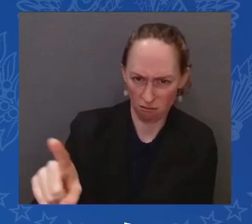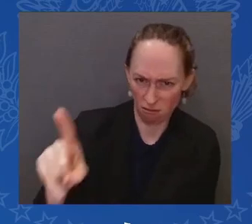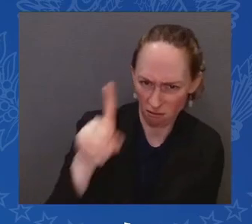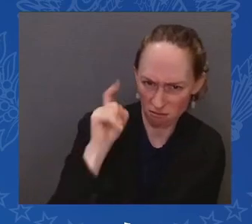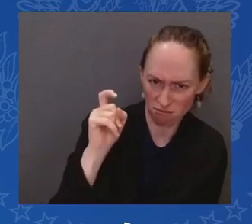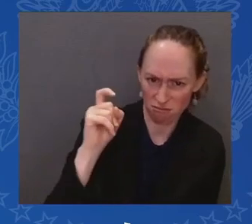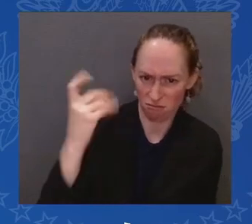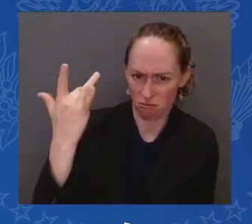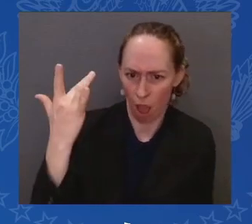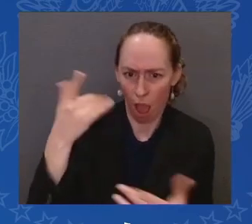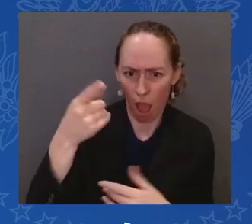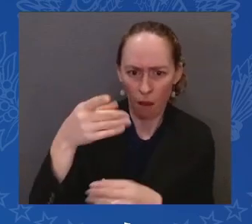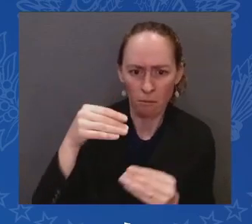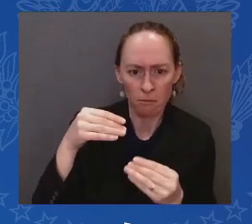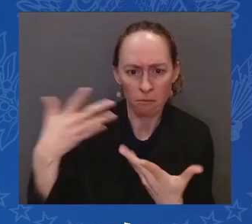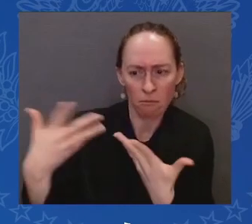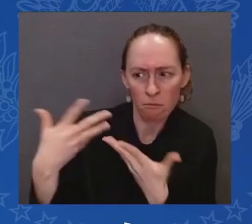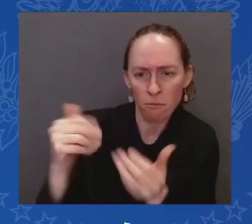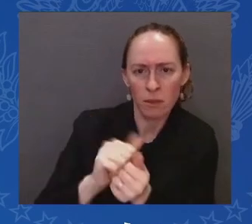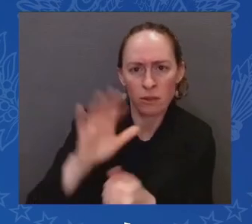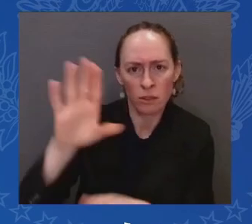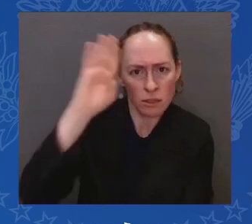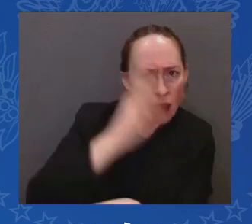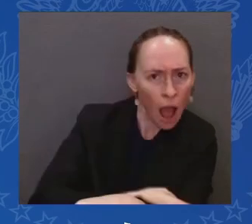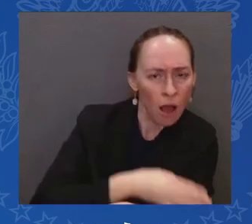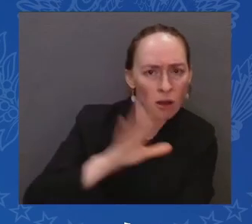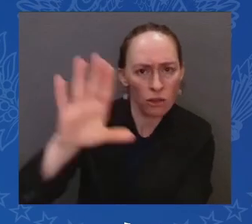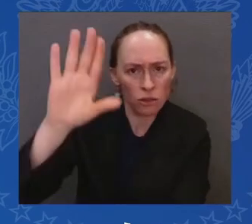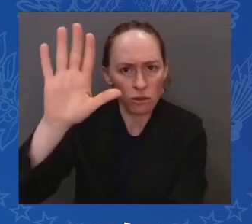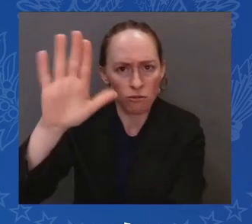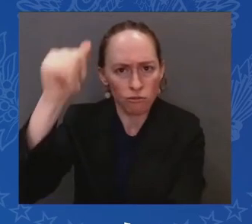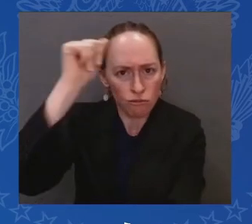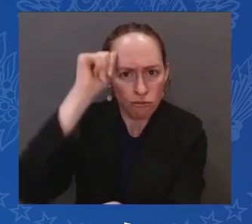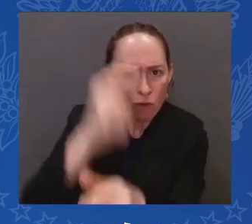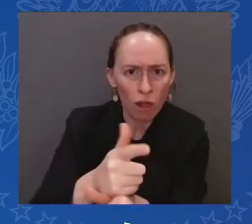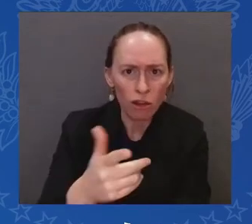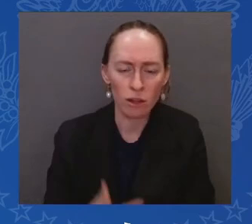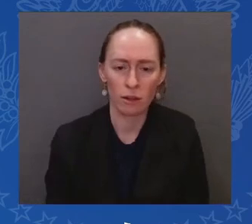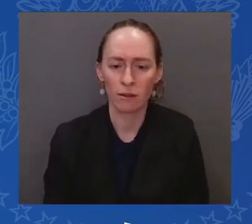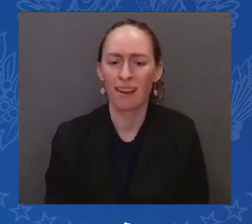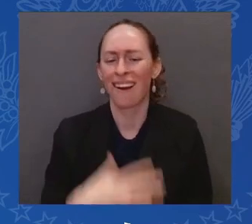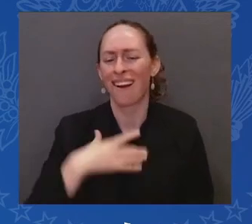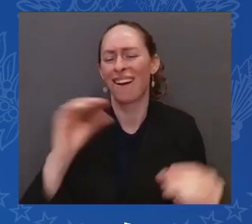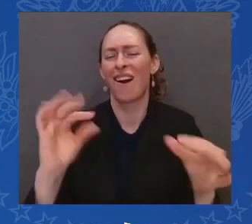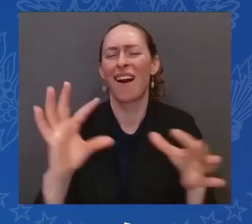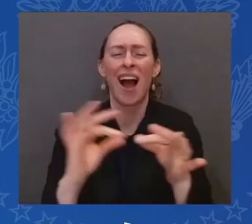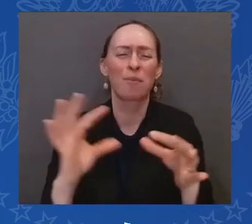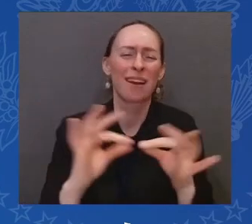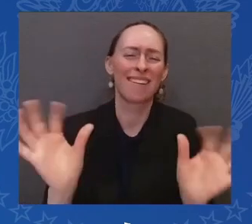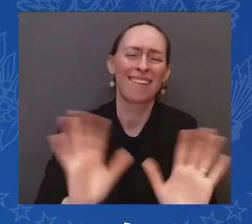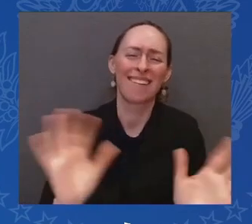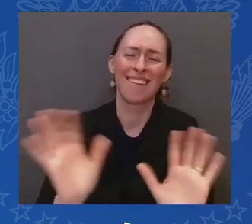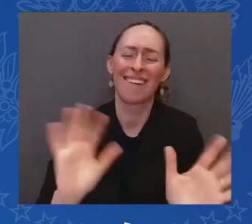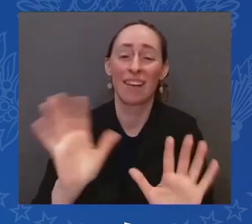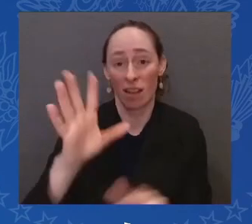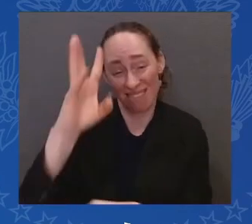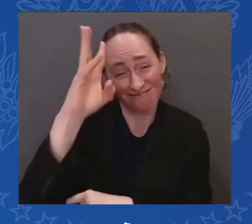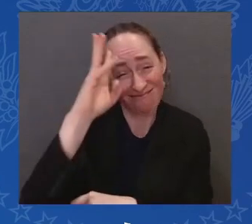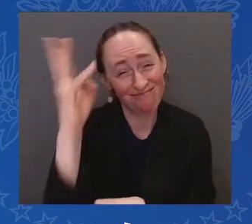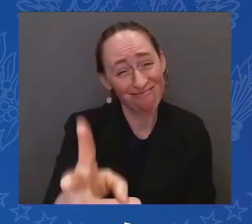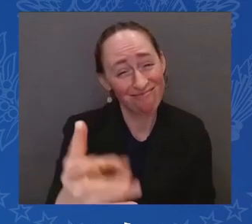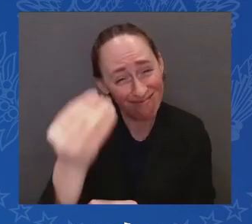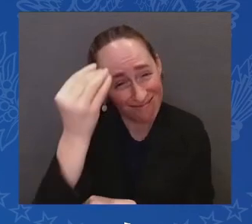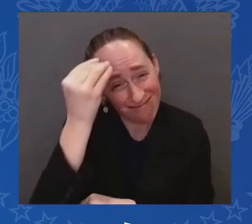business associates? I'm not going to comment on I did not. And it's just a bunch of lies. You didn't interact with many of their business